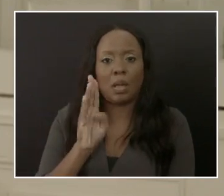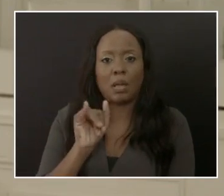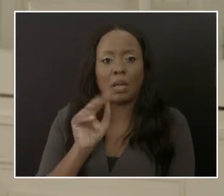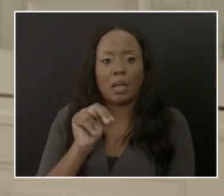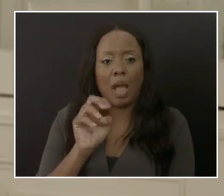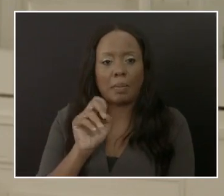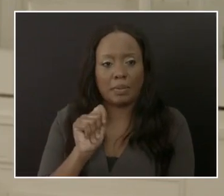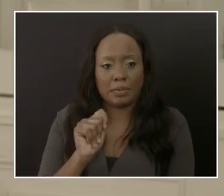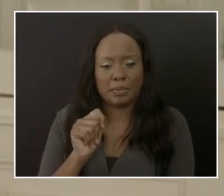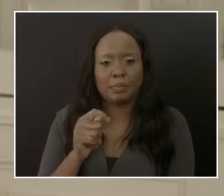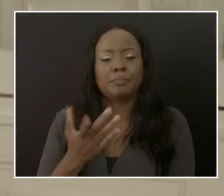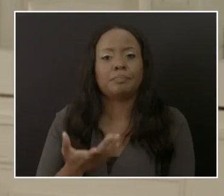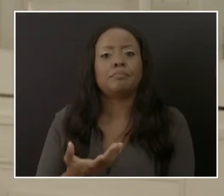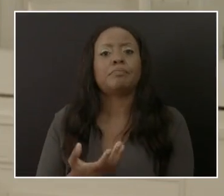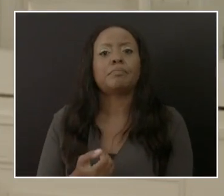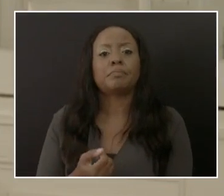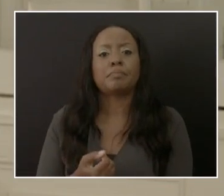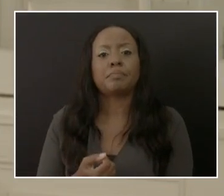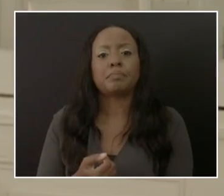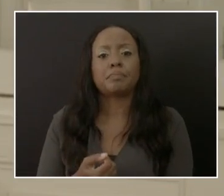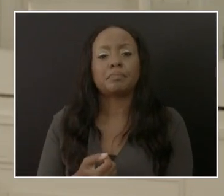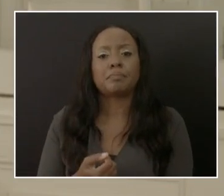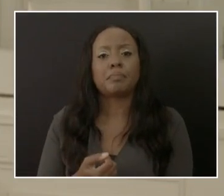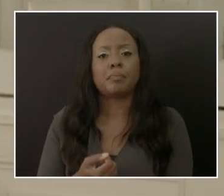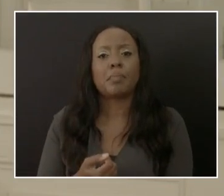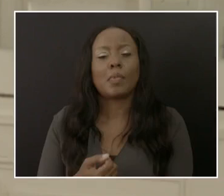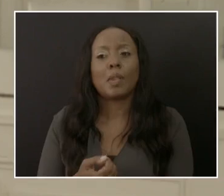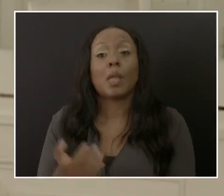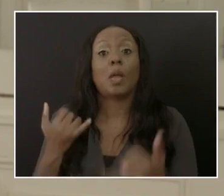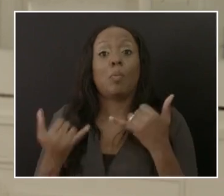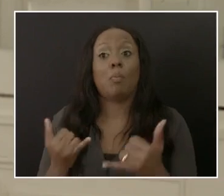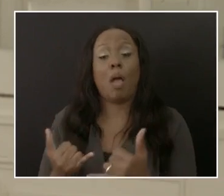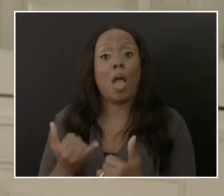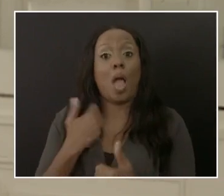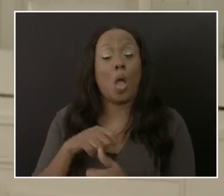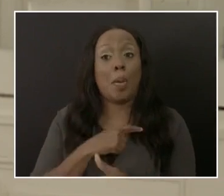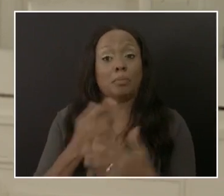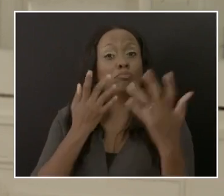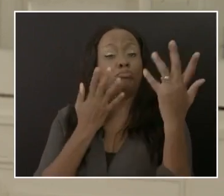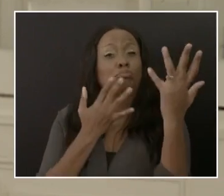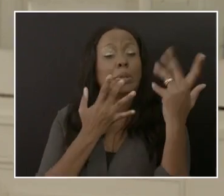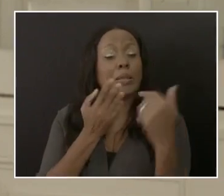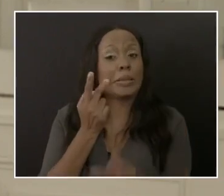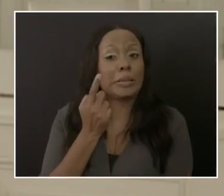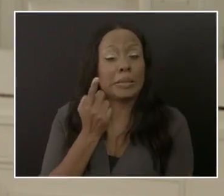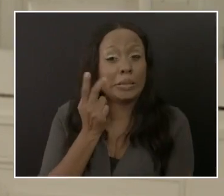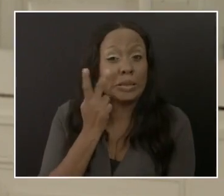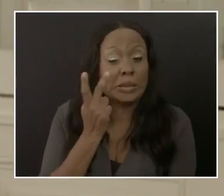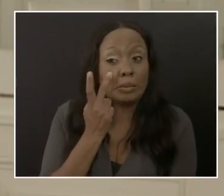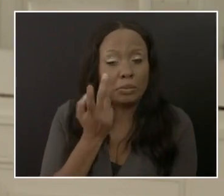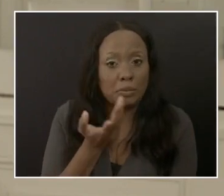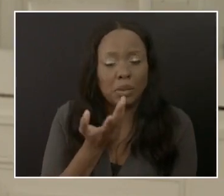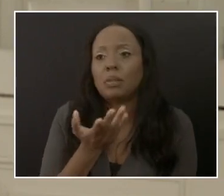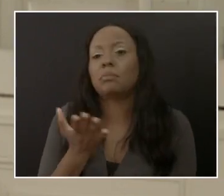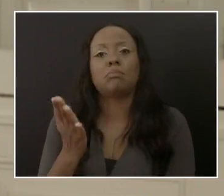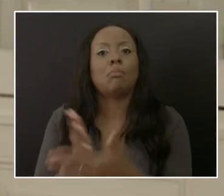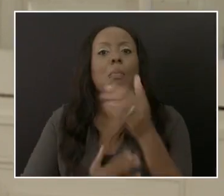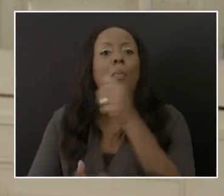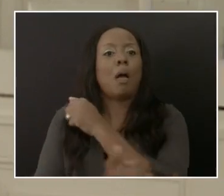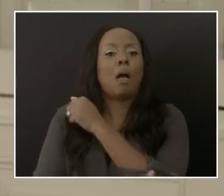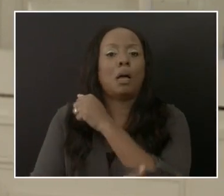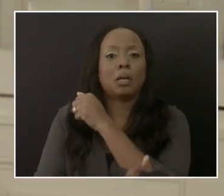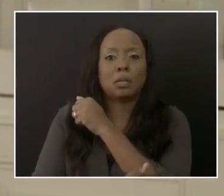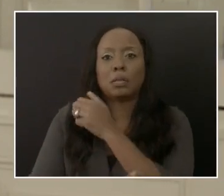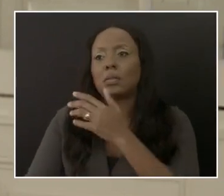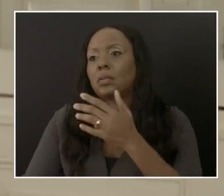opted a more wait-and-see approach because some countries went ahead and did